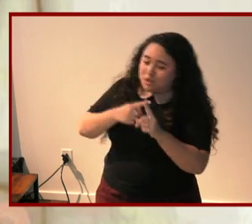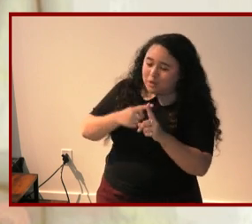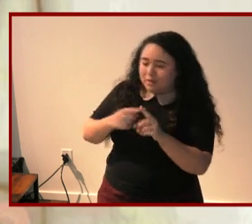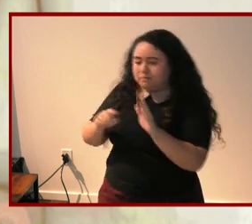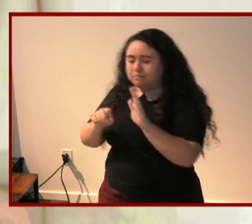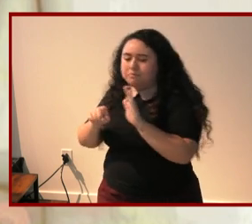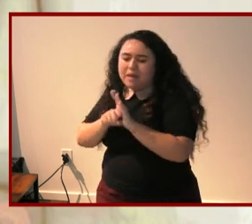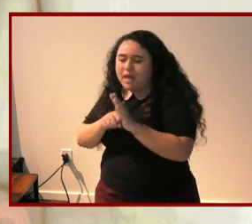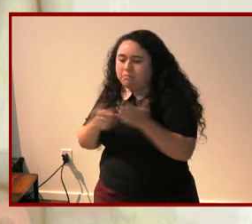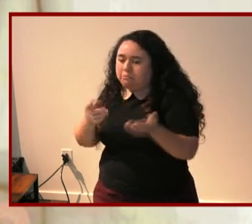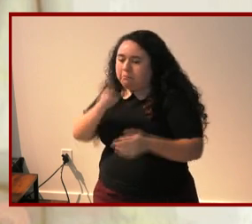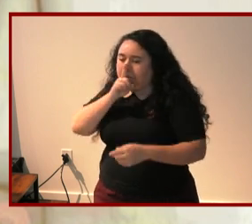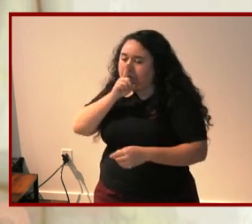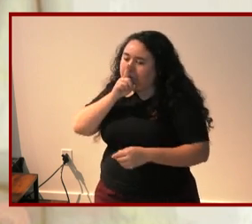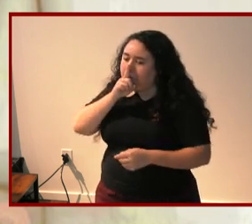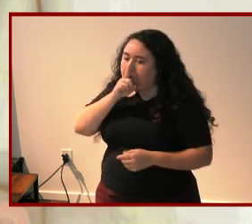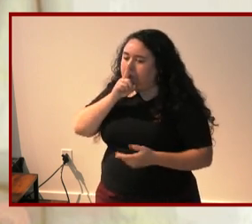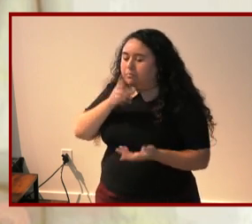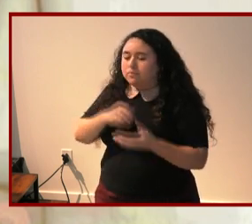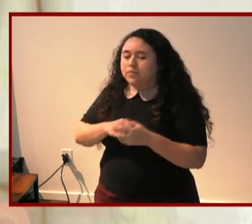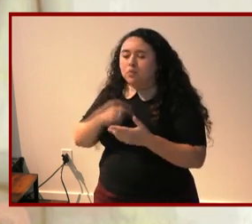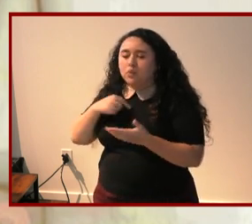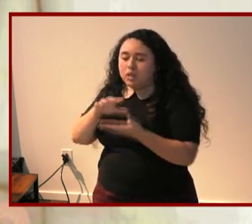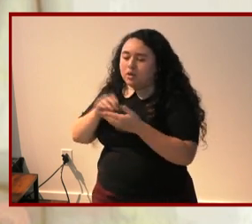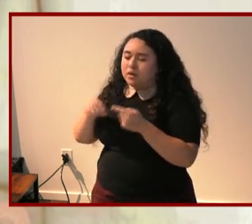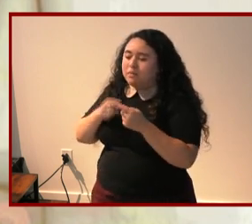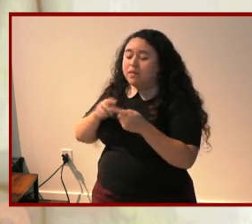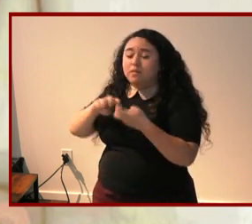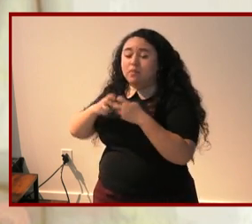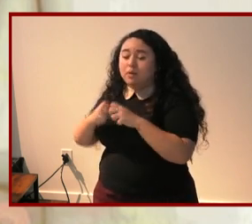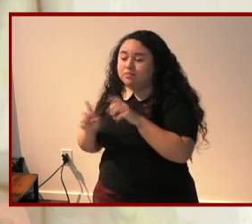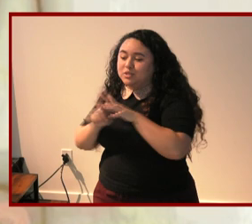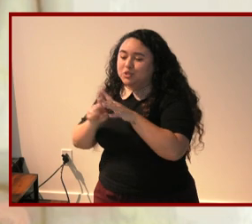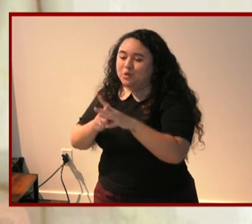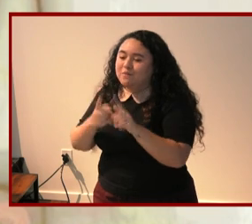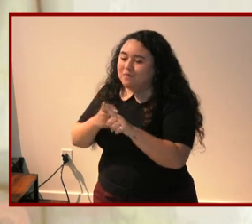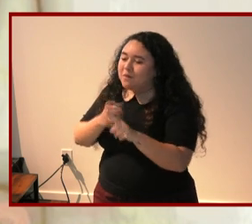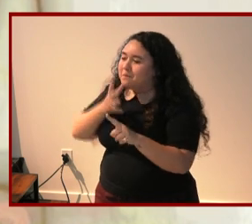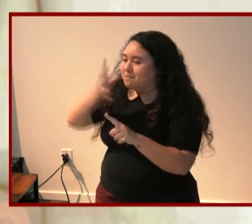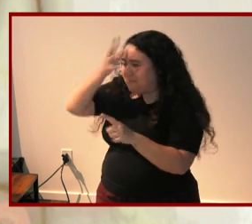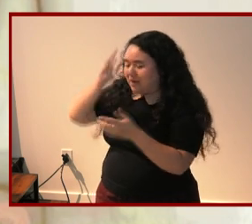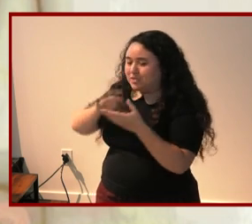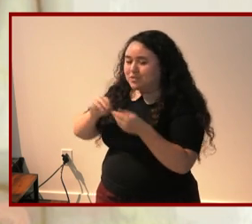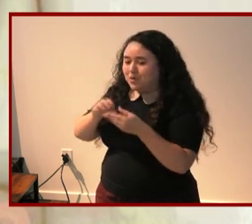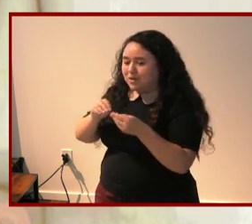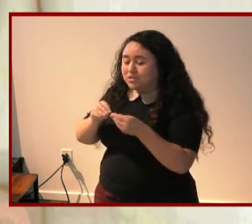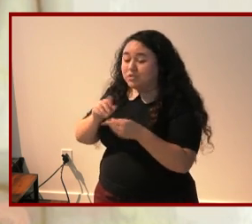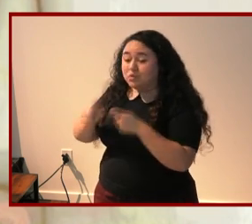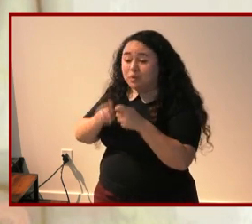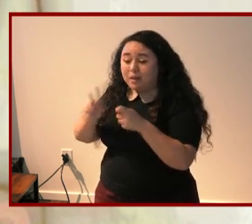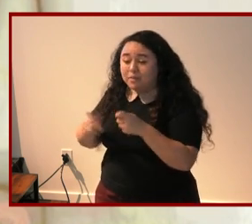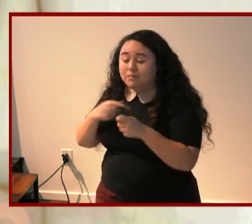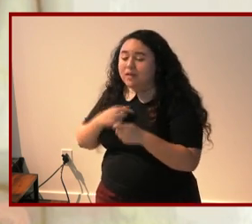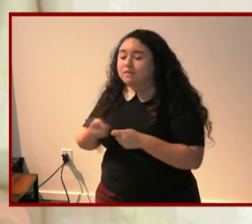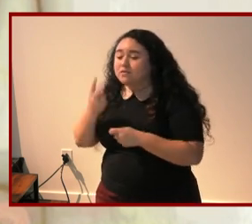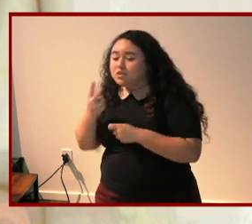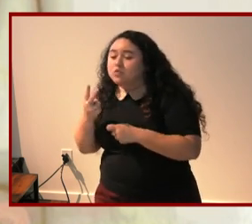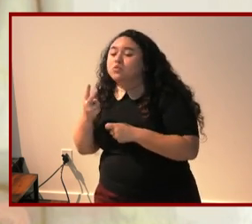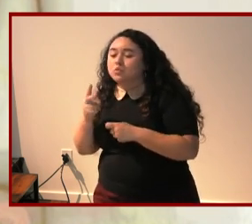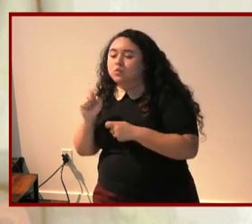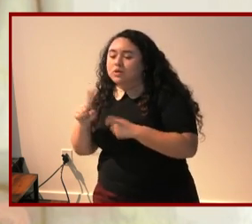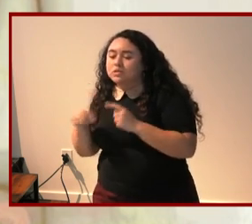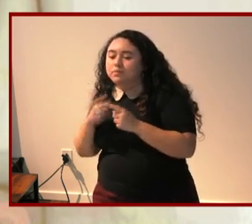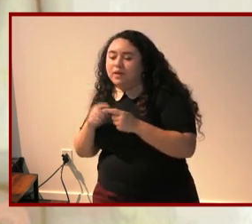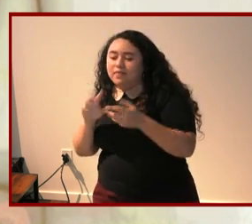ask however about what we can learn from the problems they create and so to conclude i want to address just two additional questions about the narrative in their